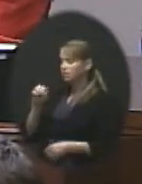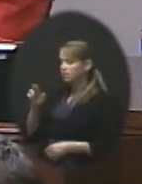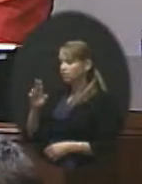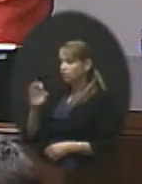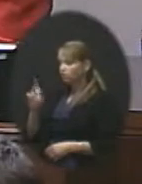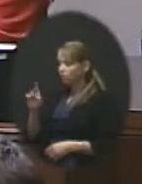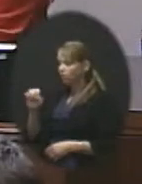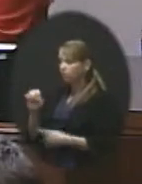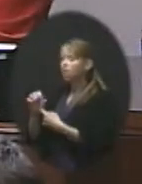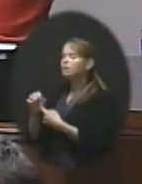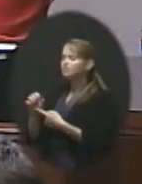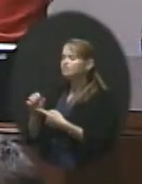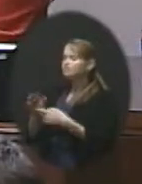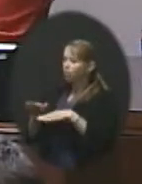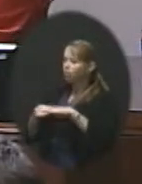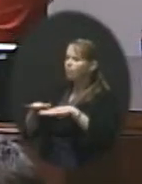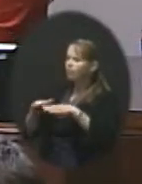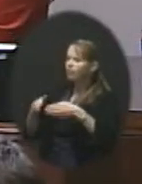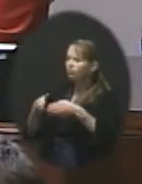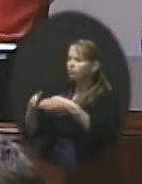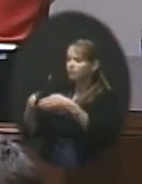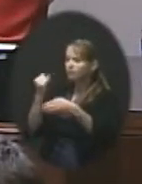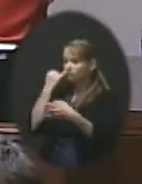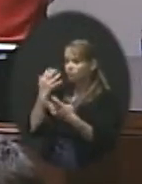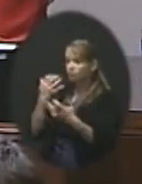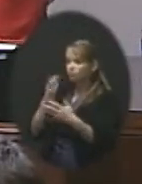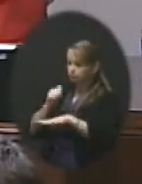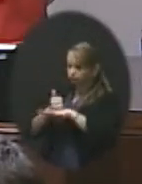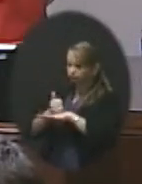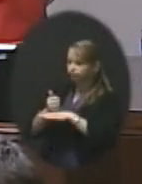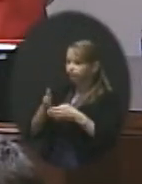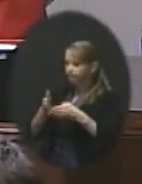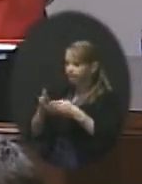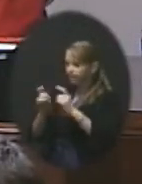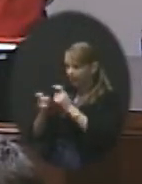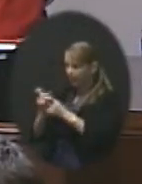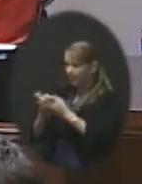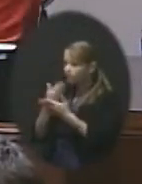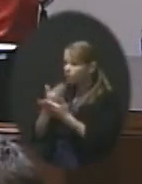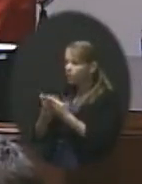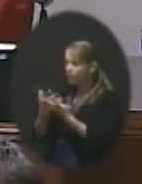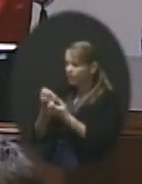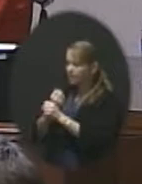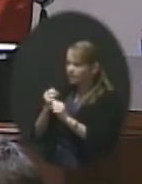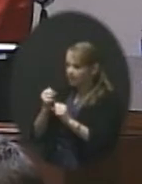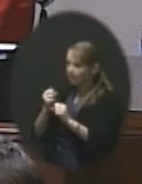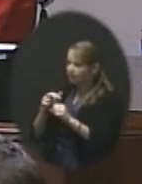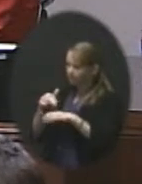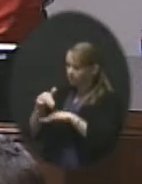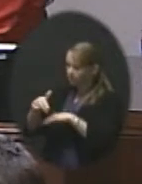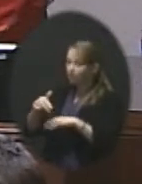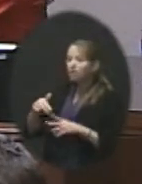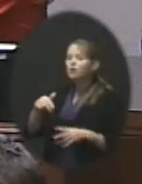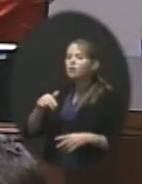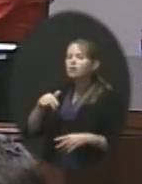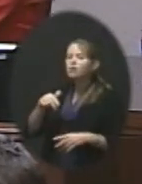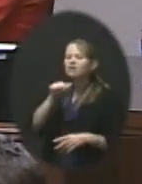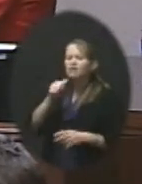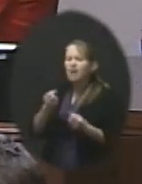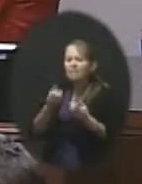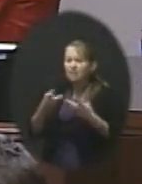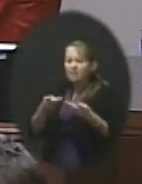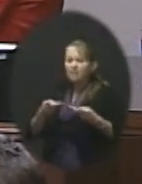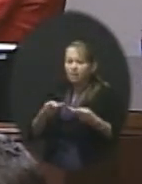we want to assign them well and have, safe passing. There aren't that many spots without sidewalks. So your